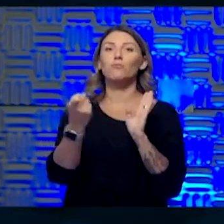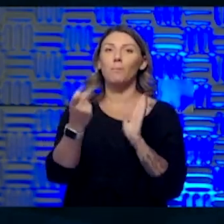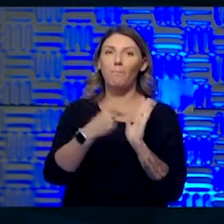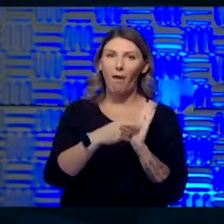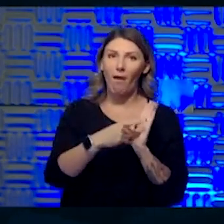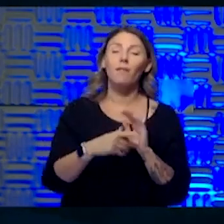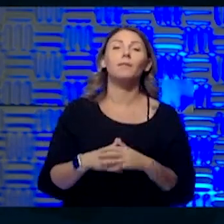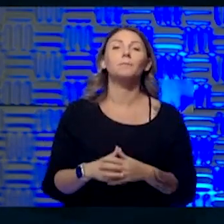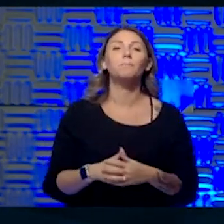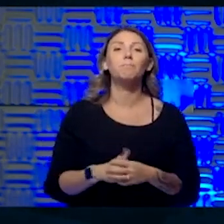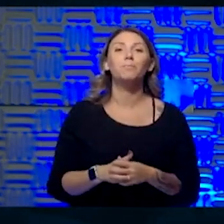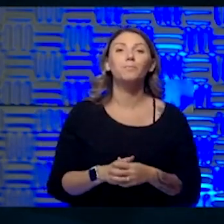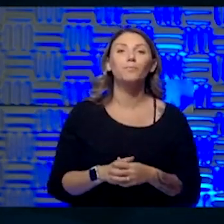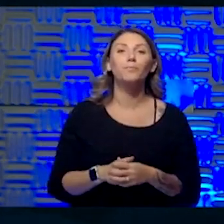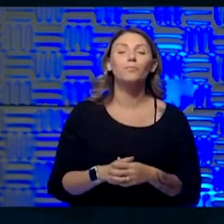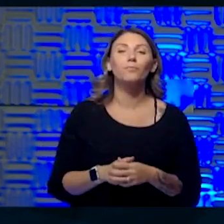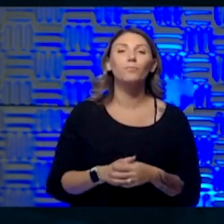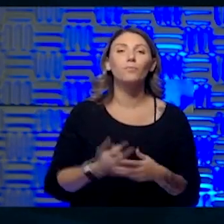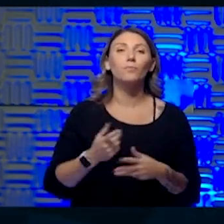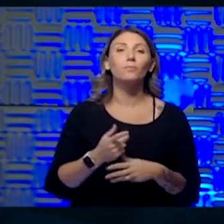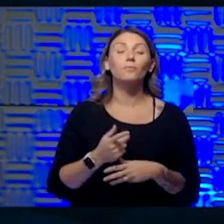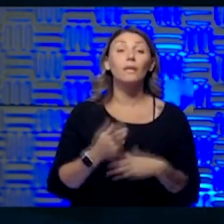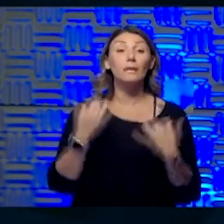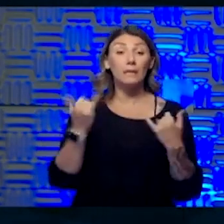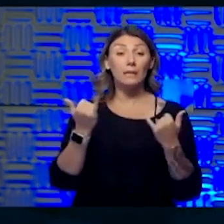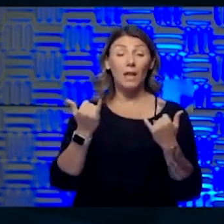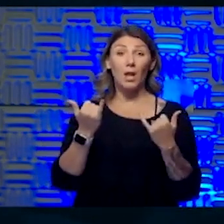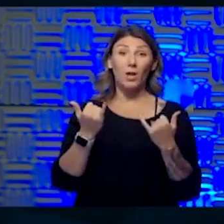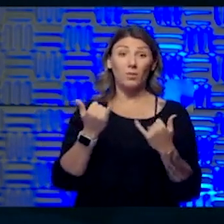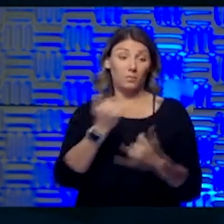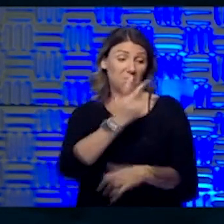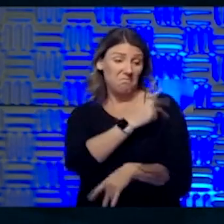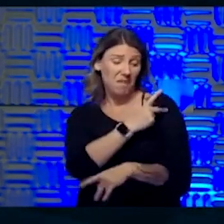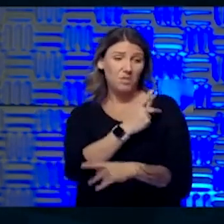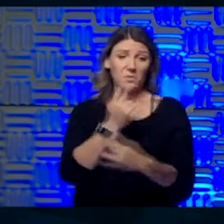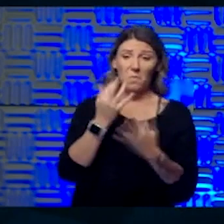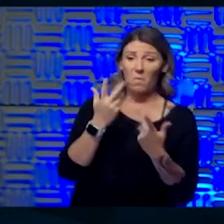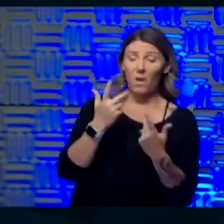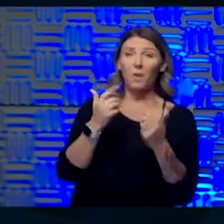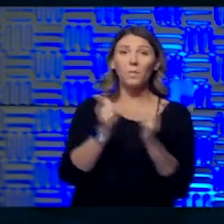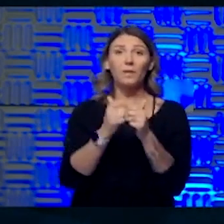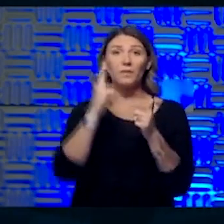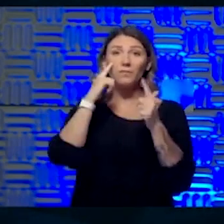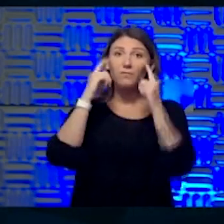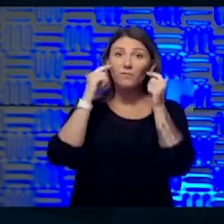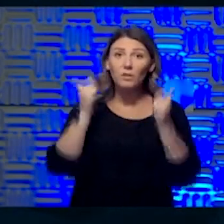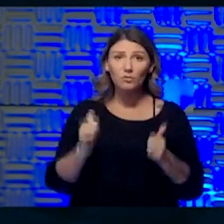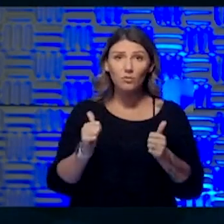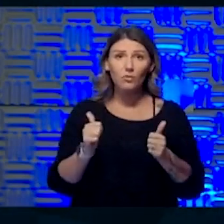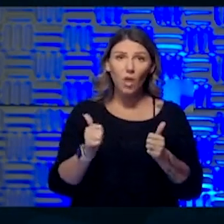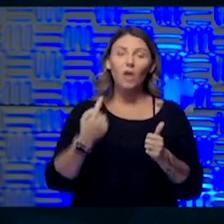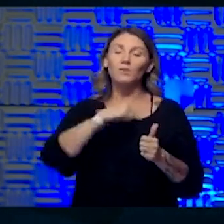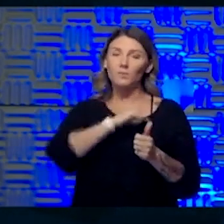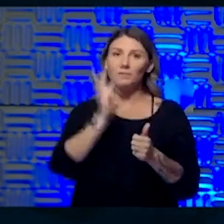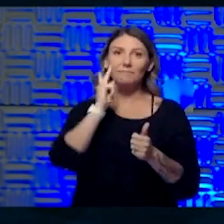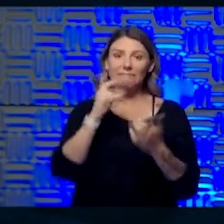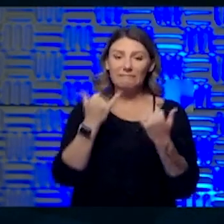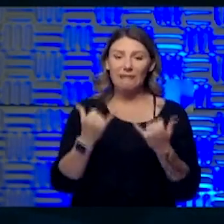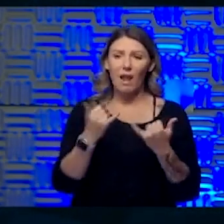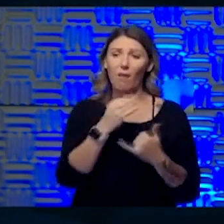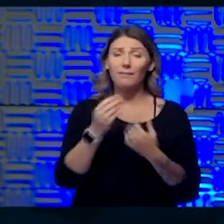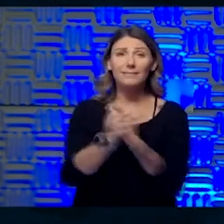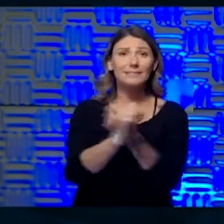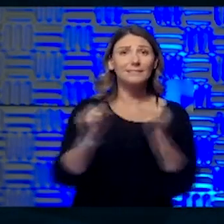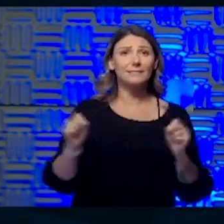we are, like I said, seeing patients who have waited and had vision loss, but we're hoping that, you we can get the message out that it's safe to be here and that we